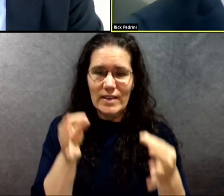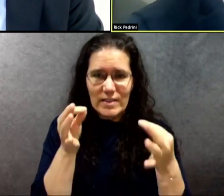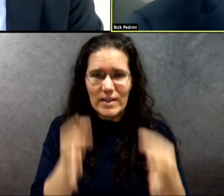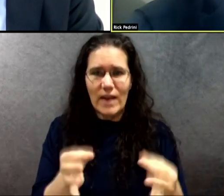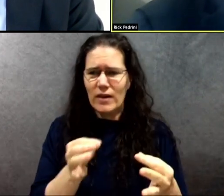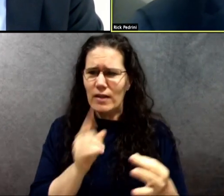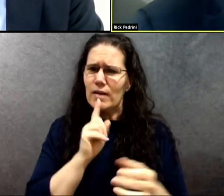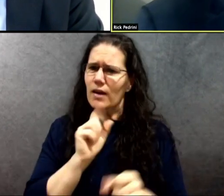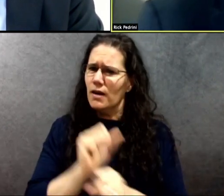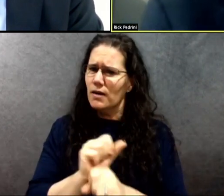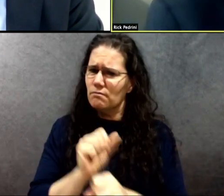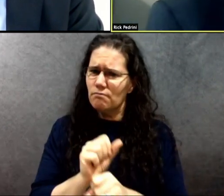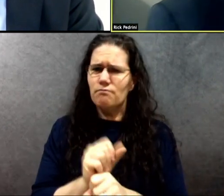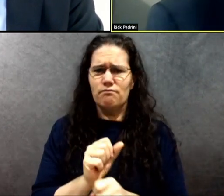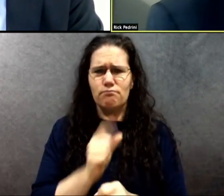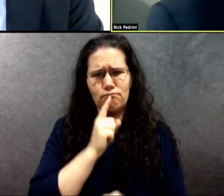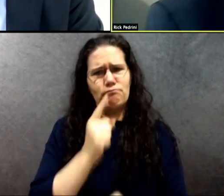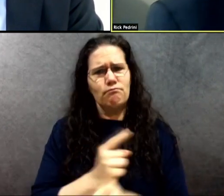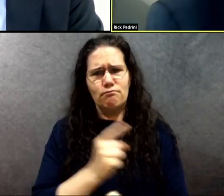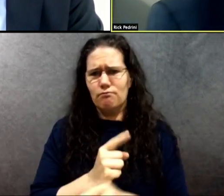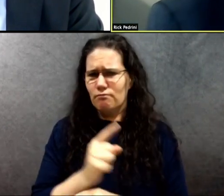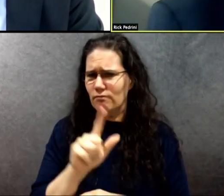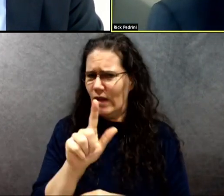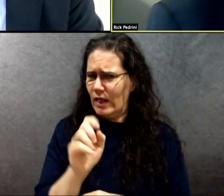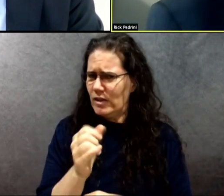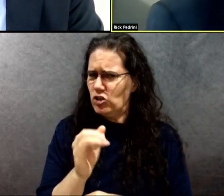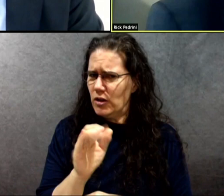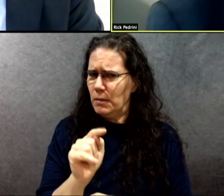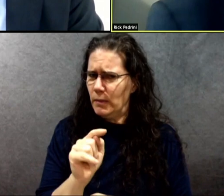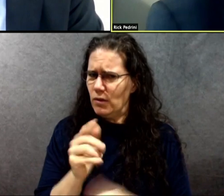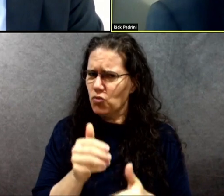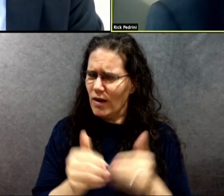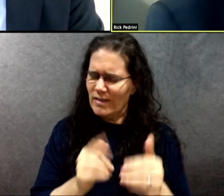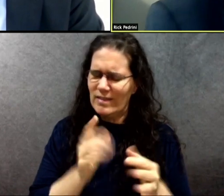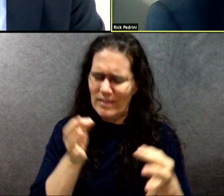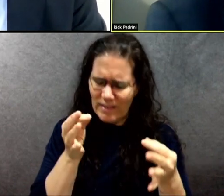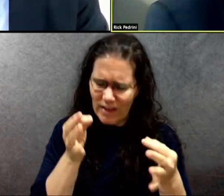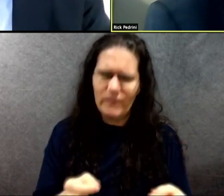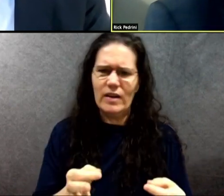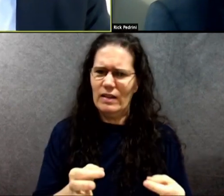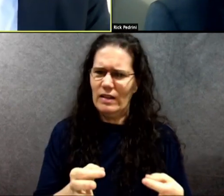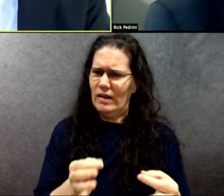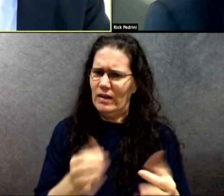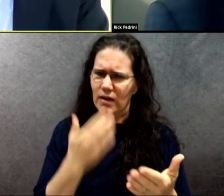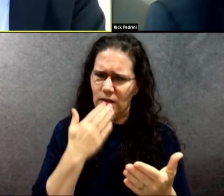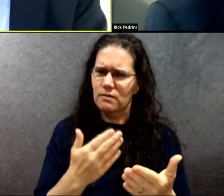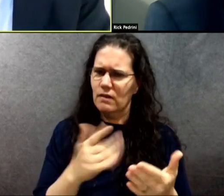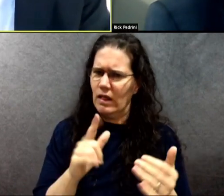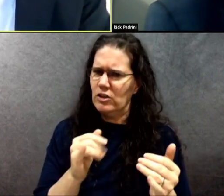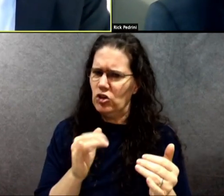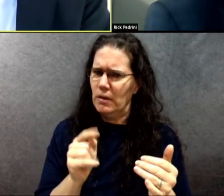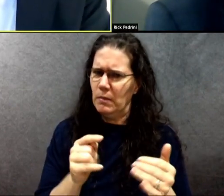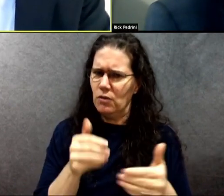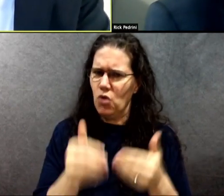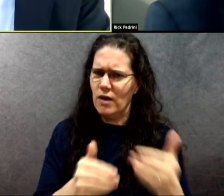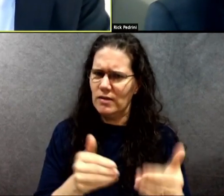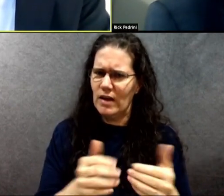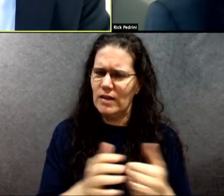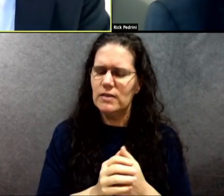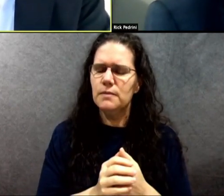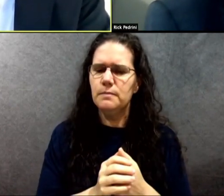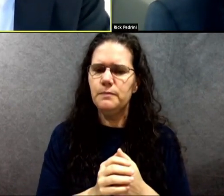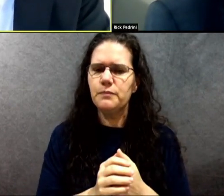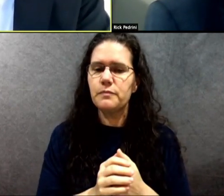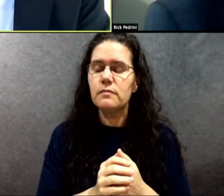process. It is most certainly a legitimate process. So I want to close it out there because I know we've